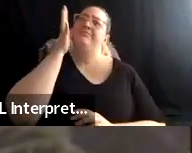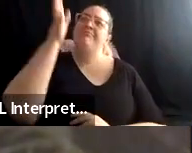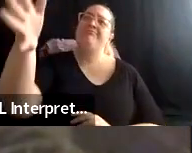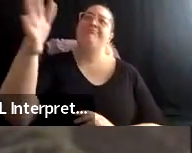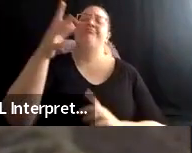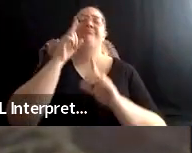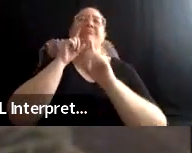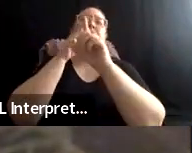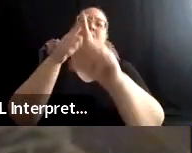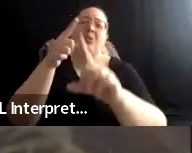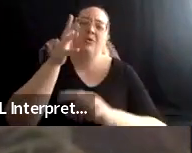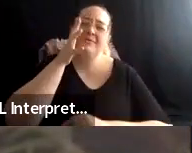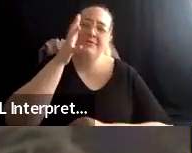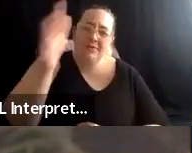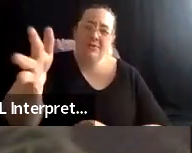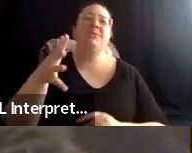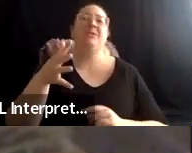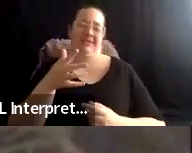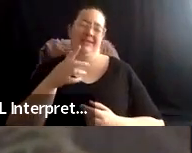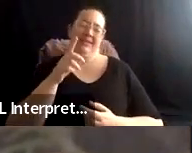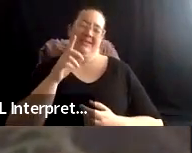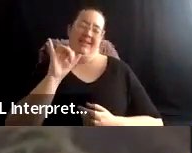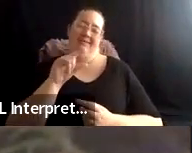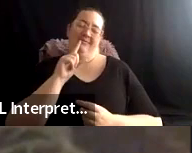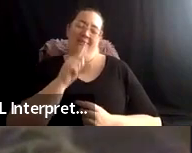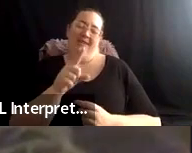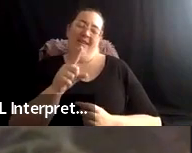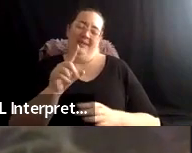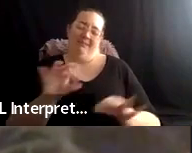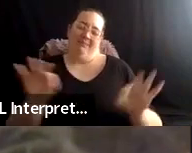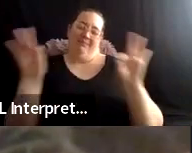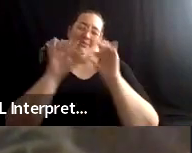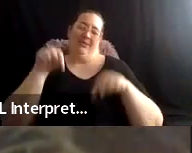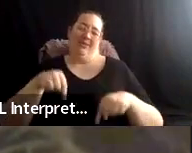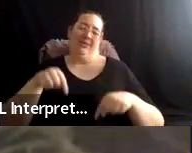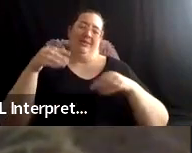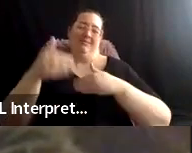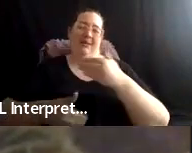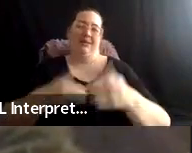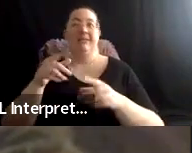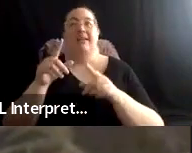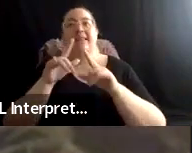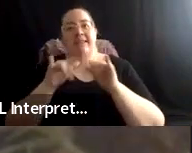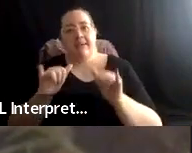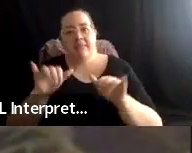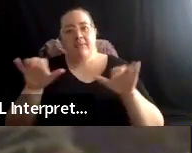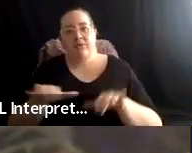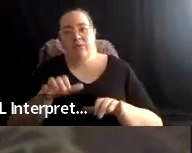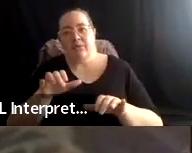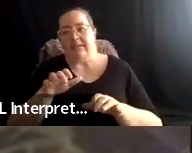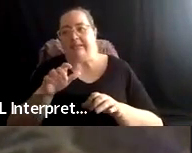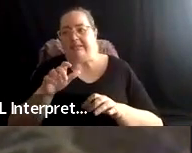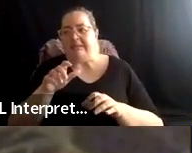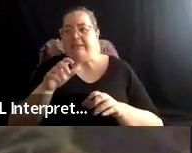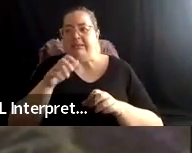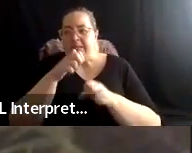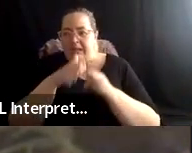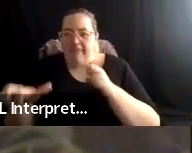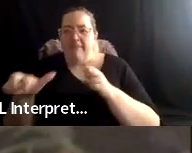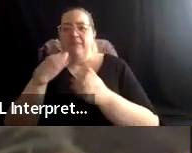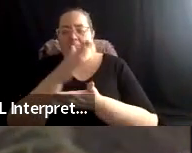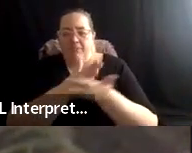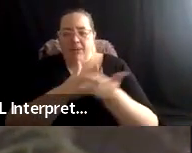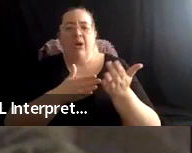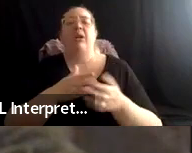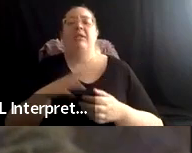are really important in this process, as we're also doing the nitty gritty. Like, Bill, when you were talking about some of the, the nitty gritty you were talking about,